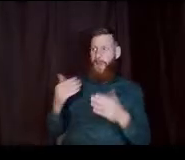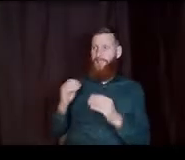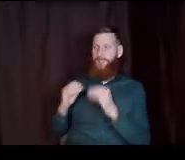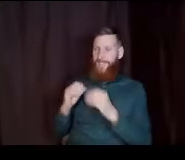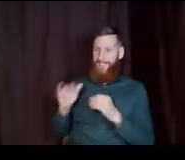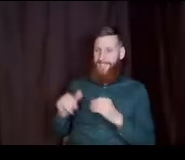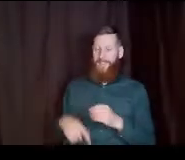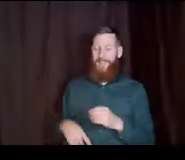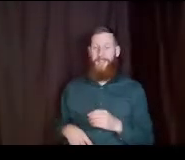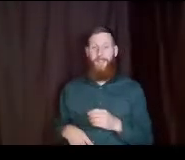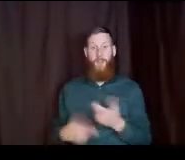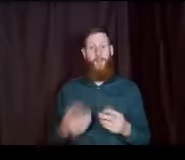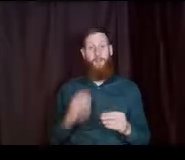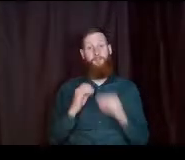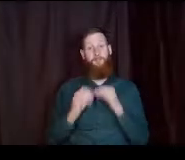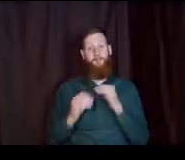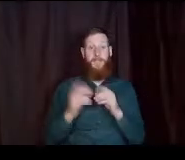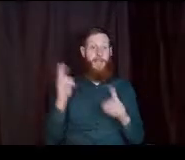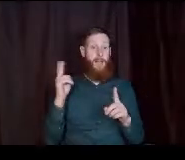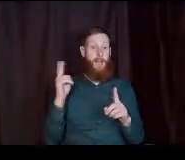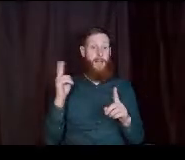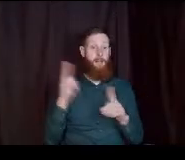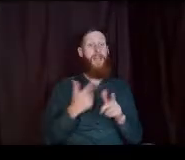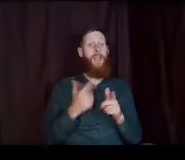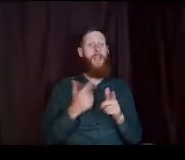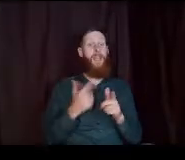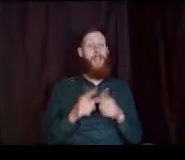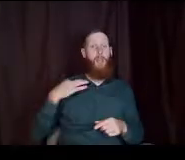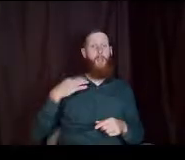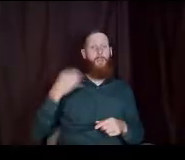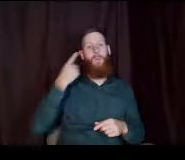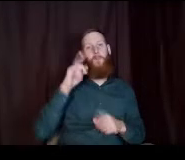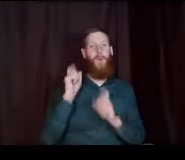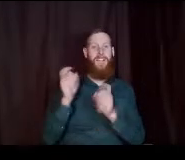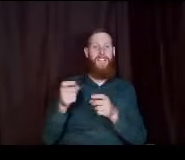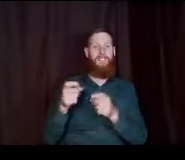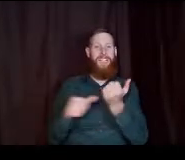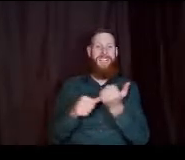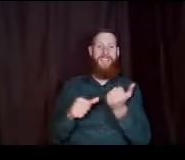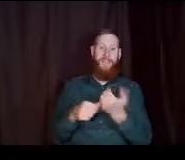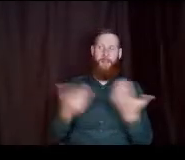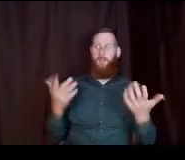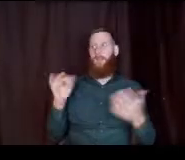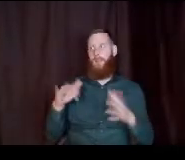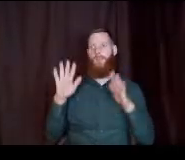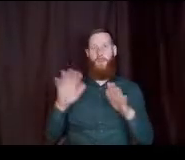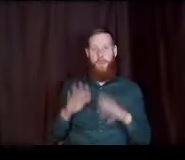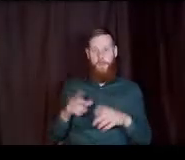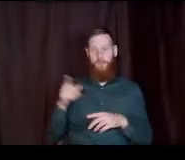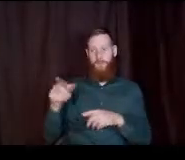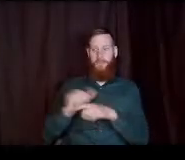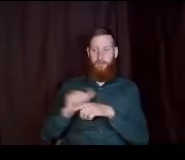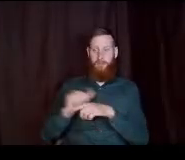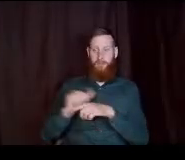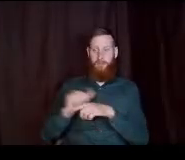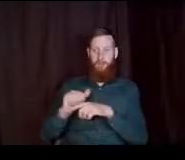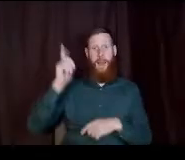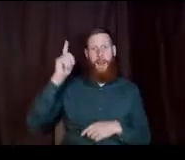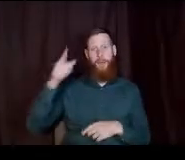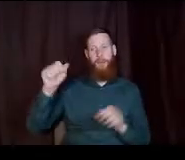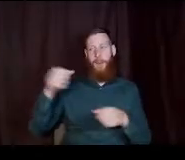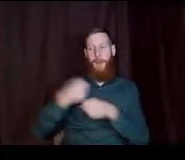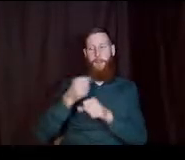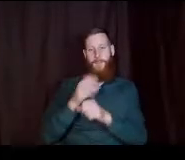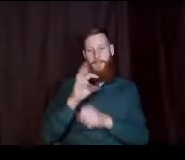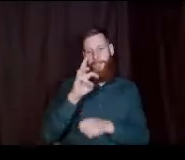application and the student was now eligible for gift aid awesome that gets them the training they need so they can go make that 62 000 down